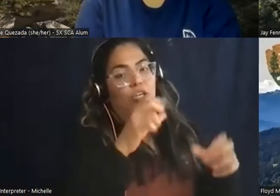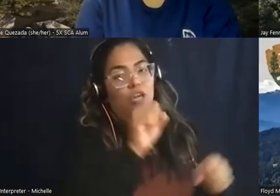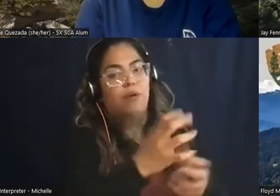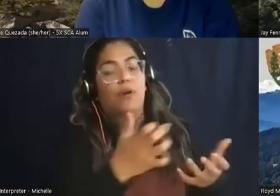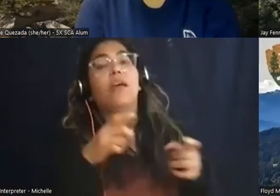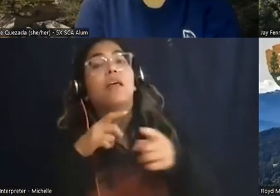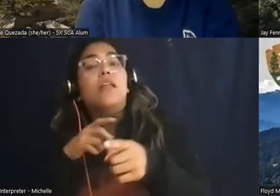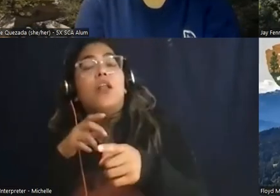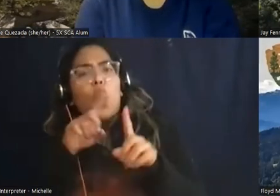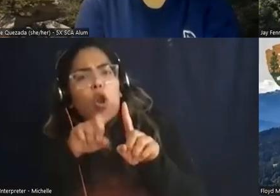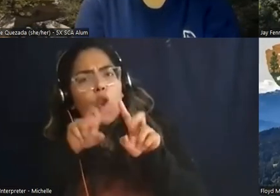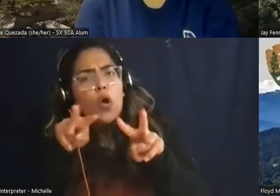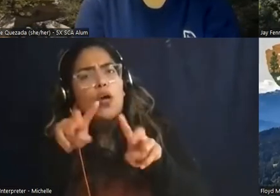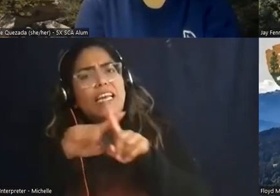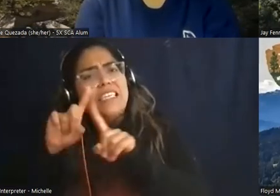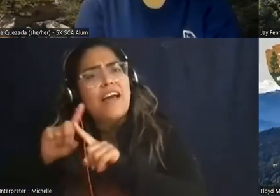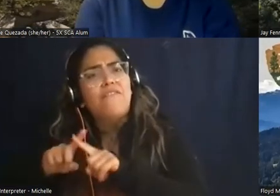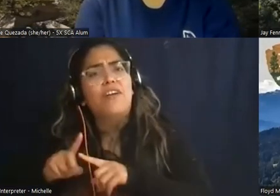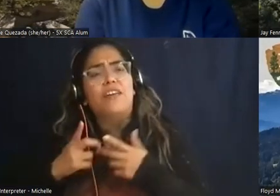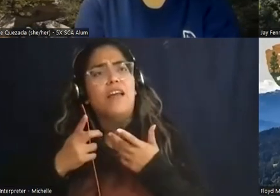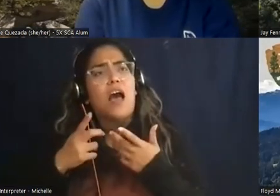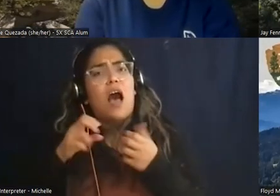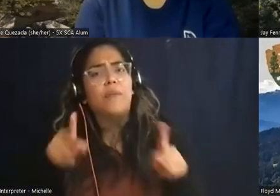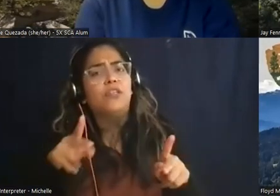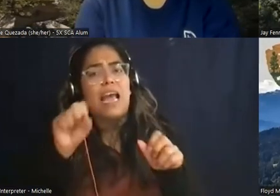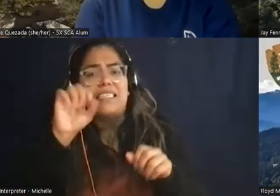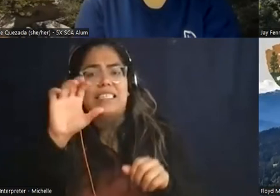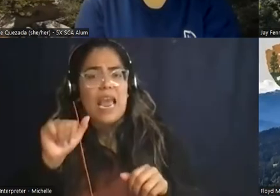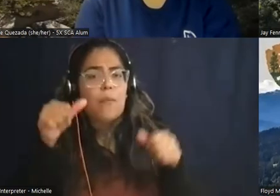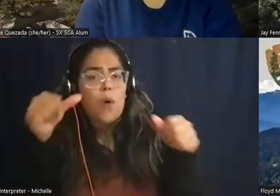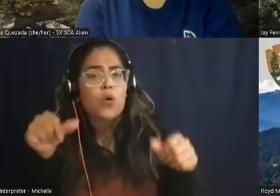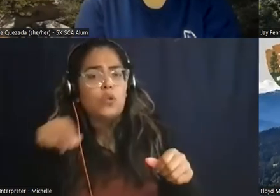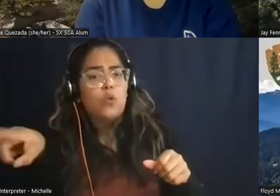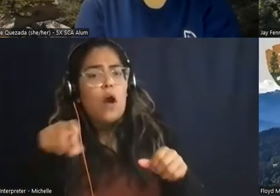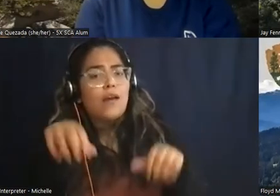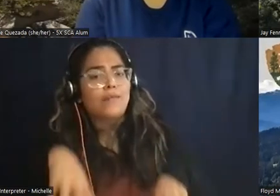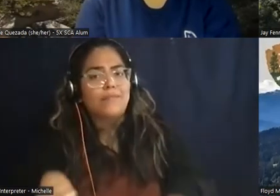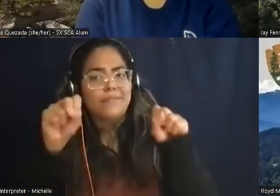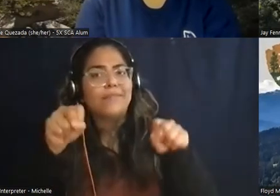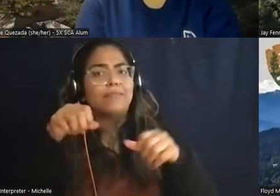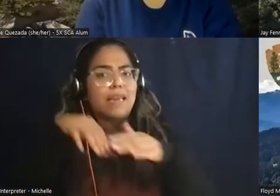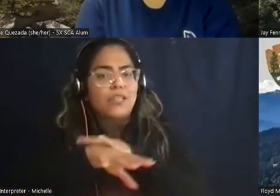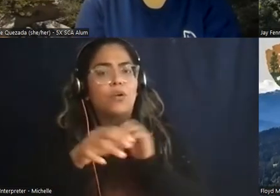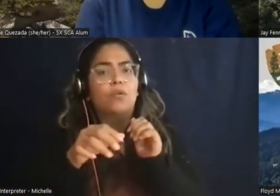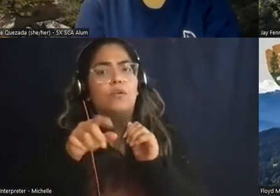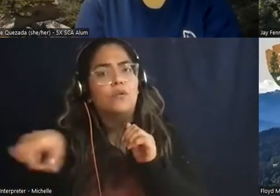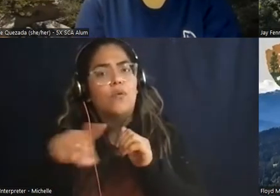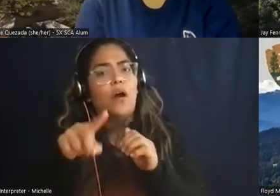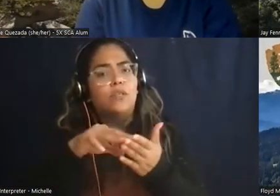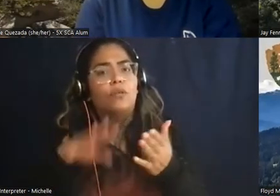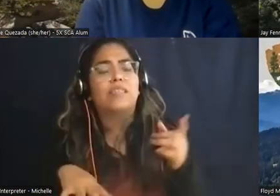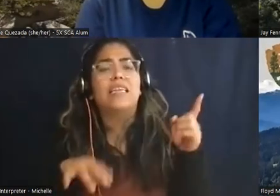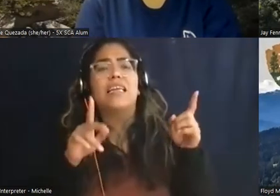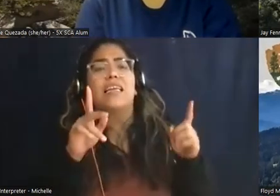that sca posts you can get into those as students so kyle i know you're moderating